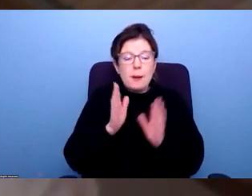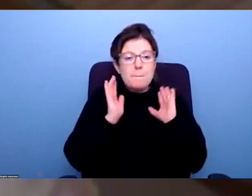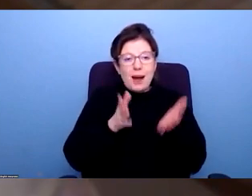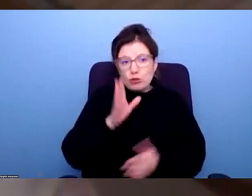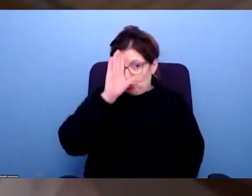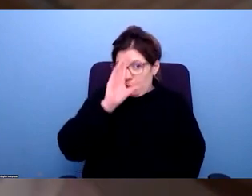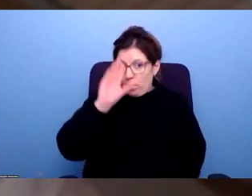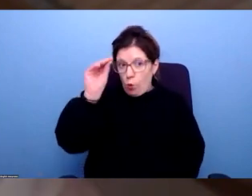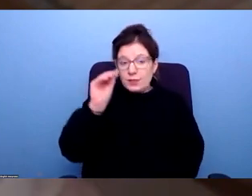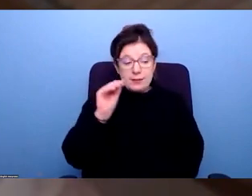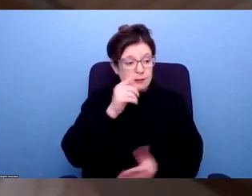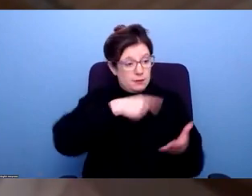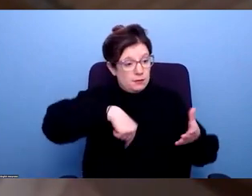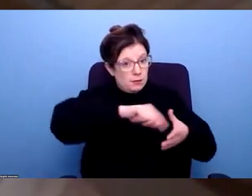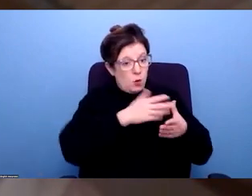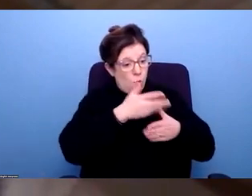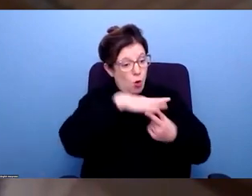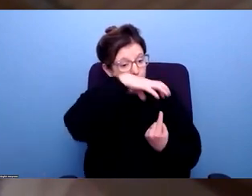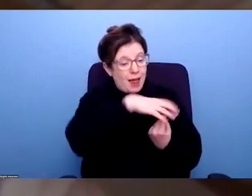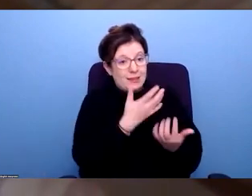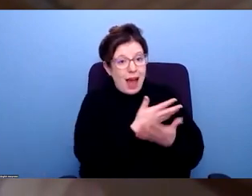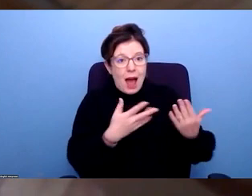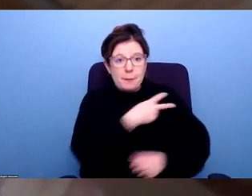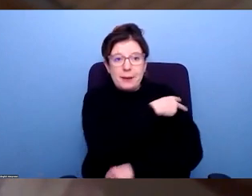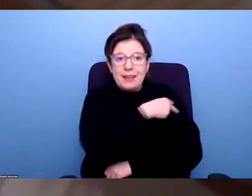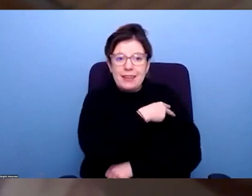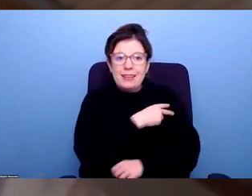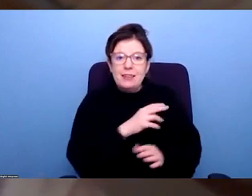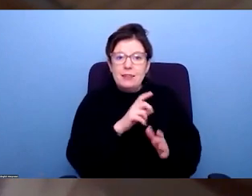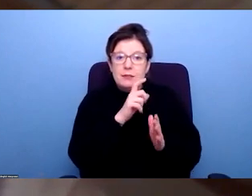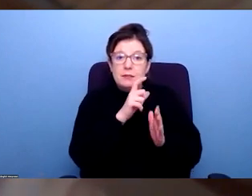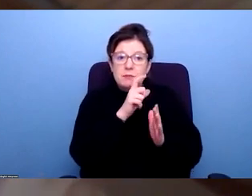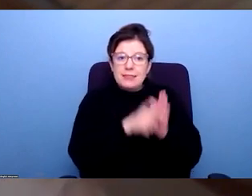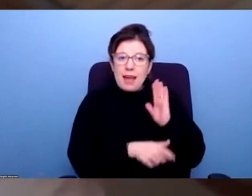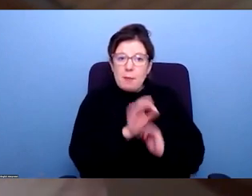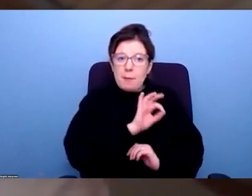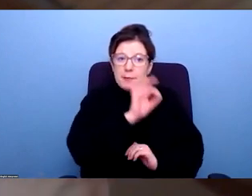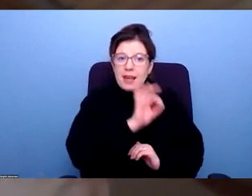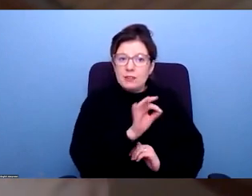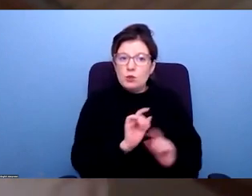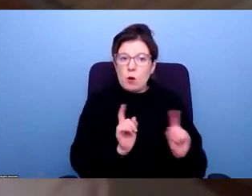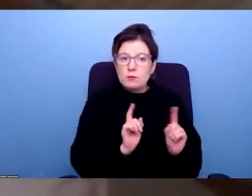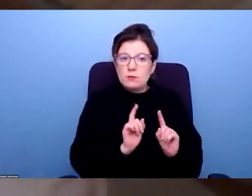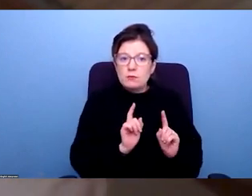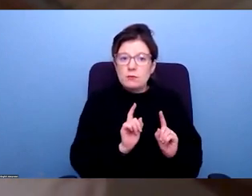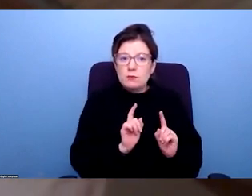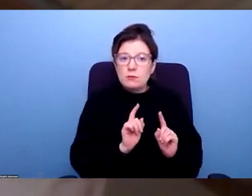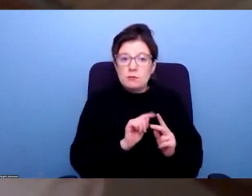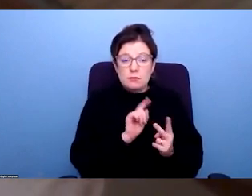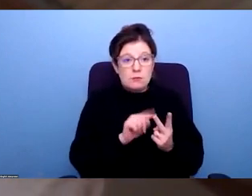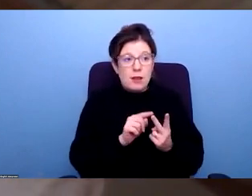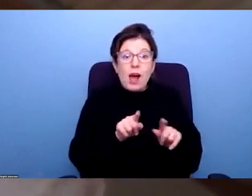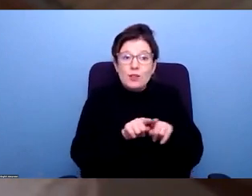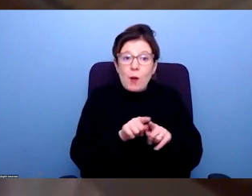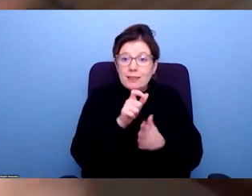the number of people in a workplace who are disabled, the proportion of the workforce who are disabled, and also on the pay gaps for